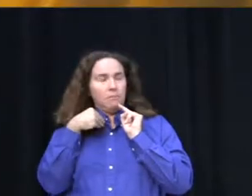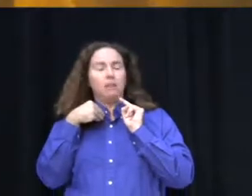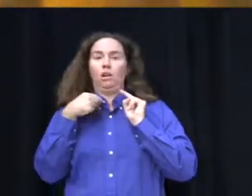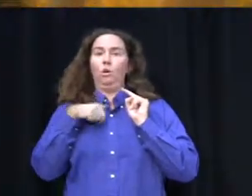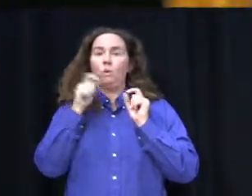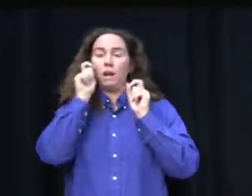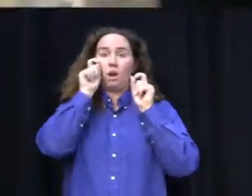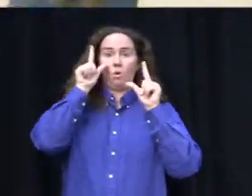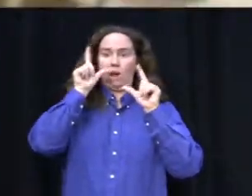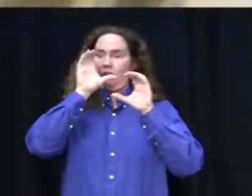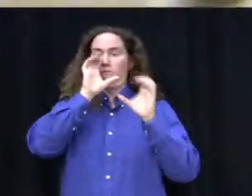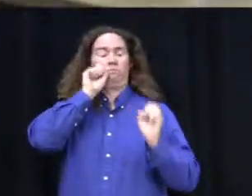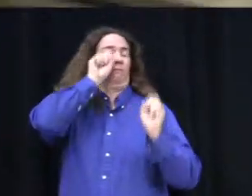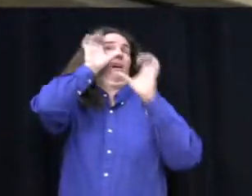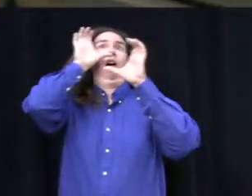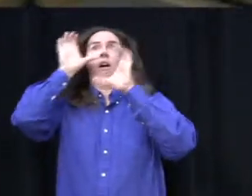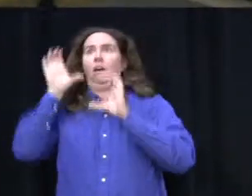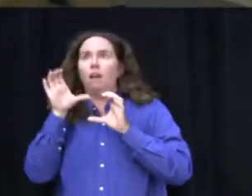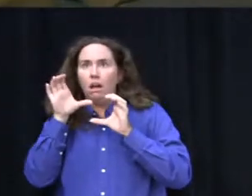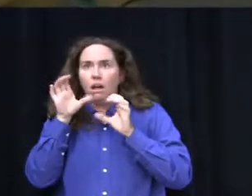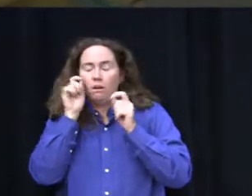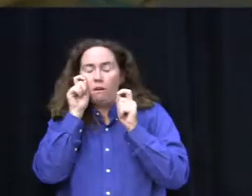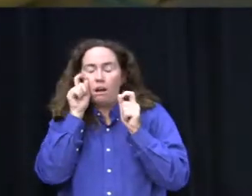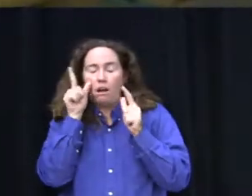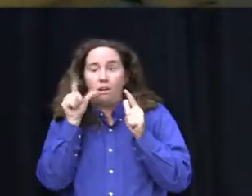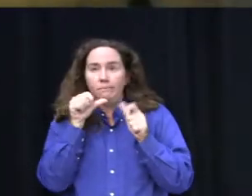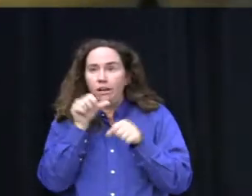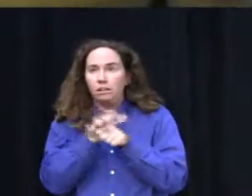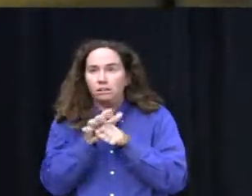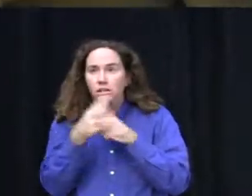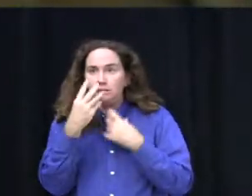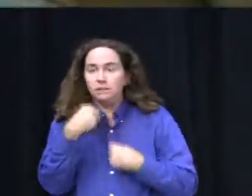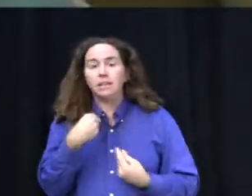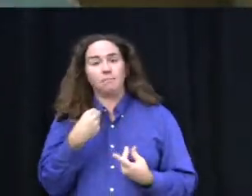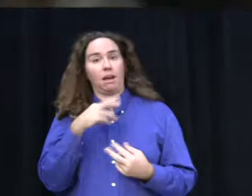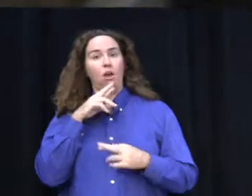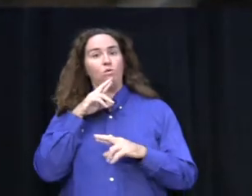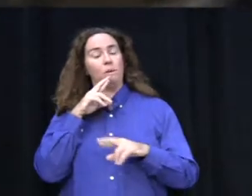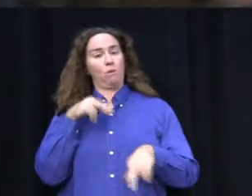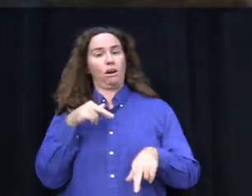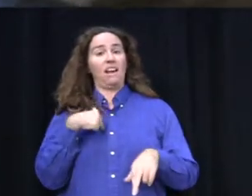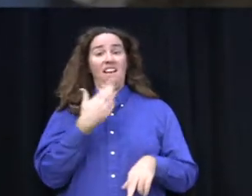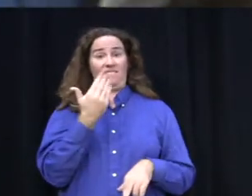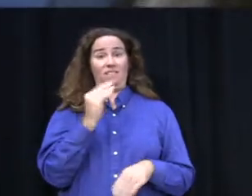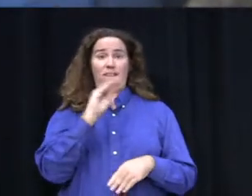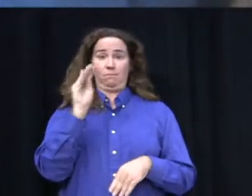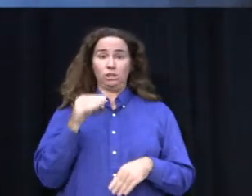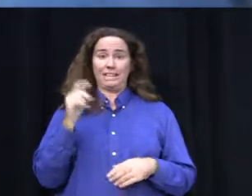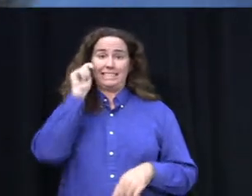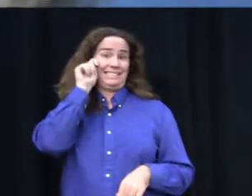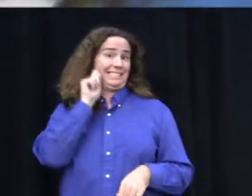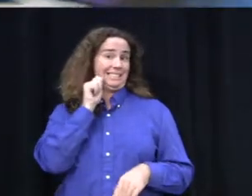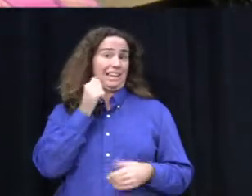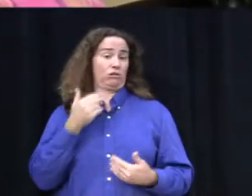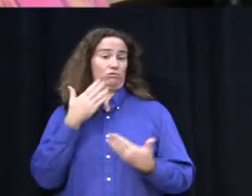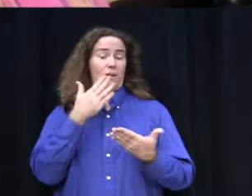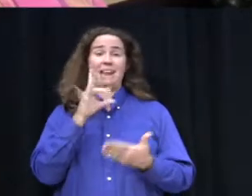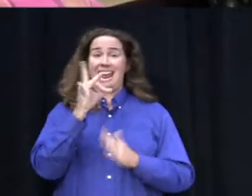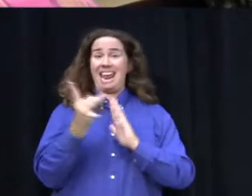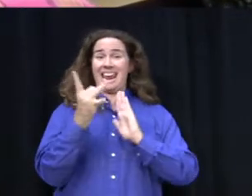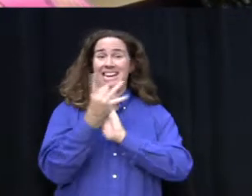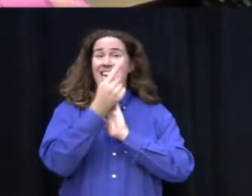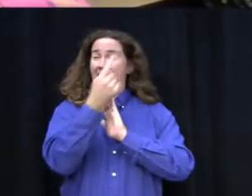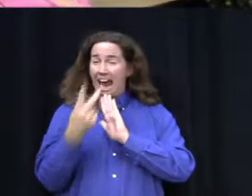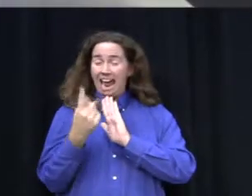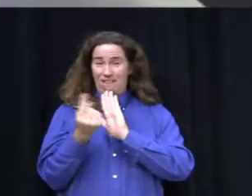late at night and waking up in the morning with not enough sleep. I reported only 15% of teenagers get the recommended 8.5